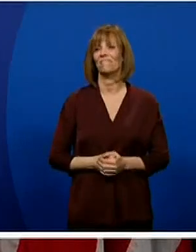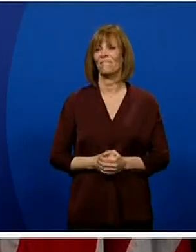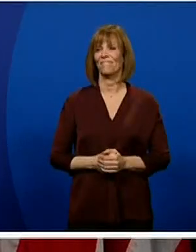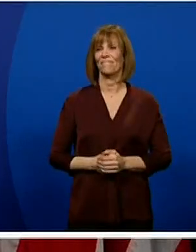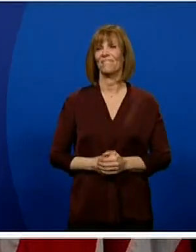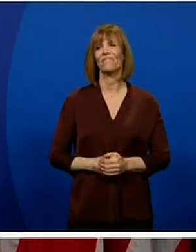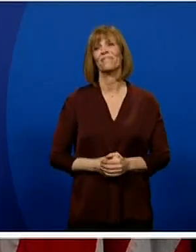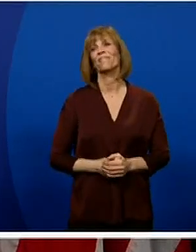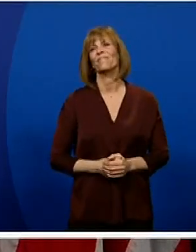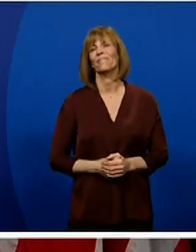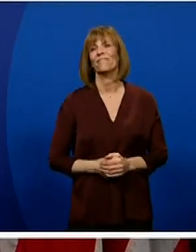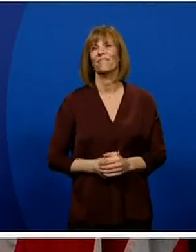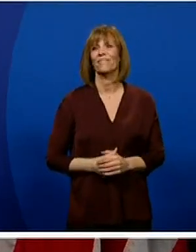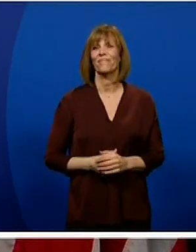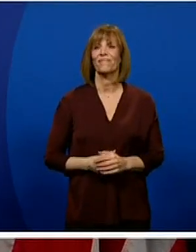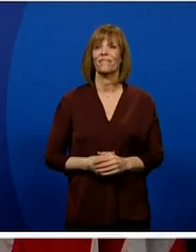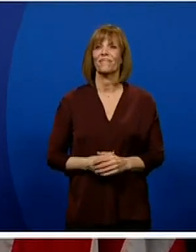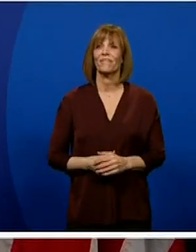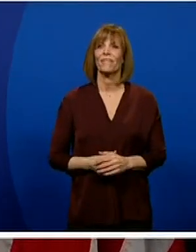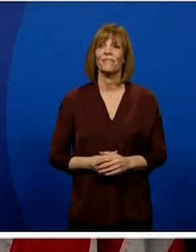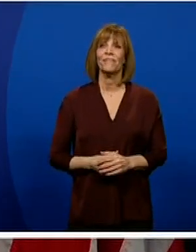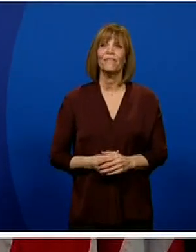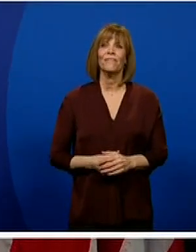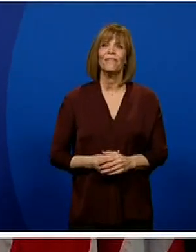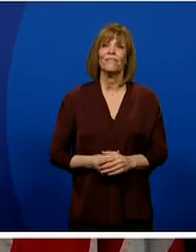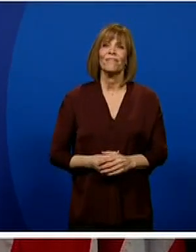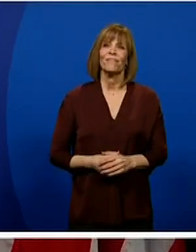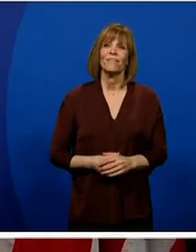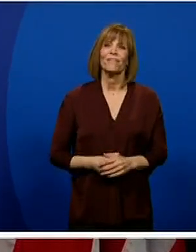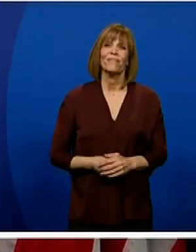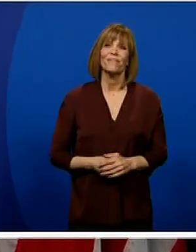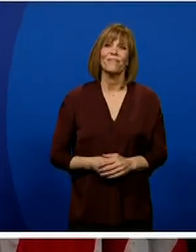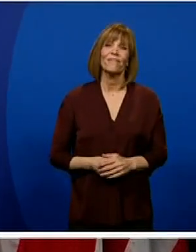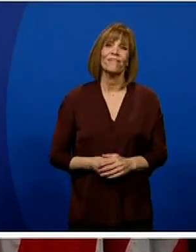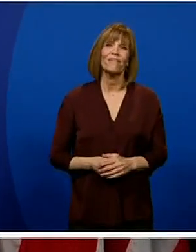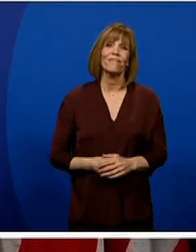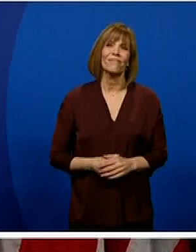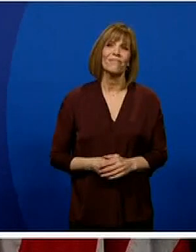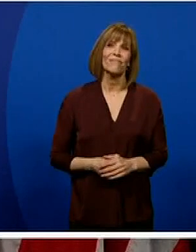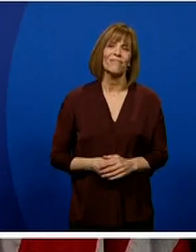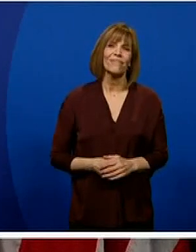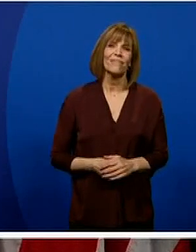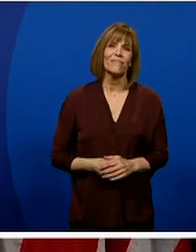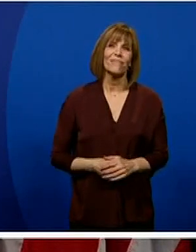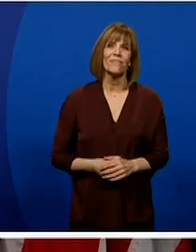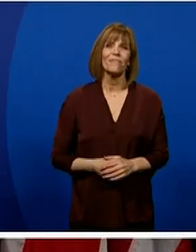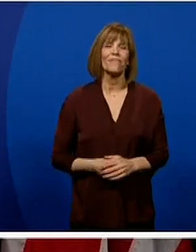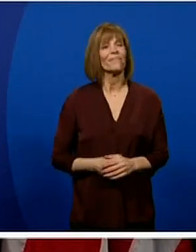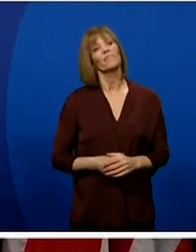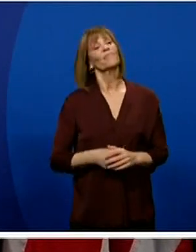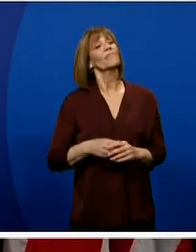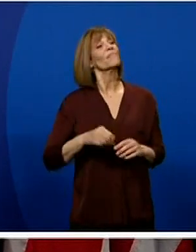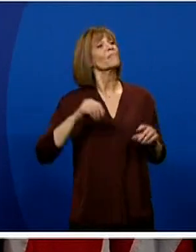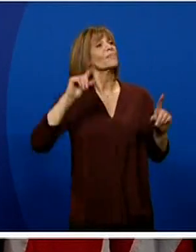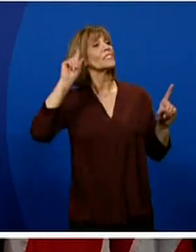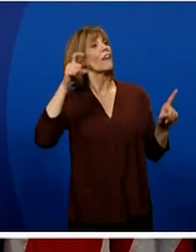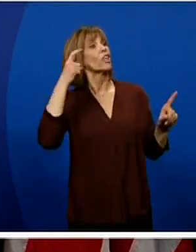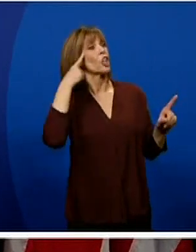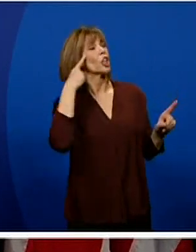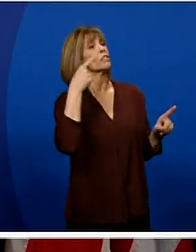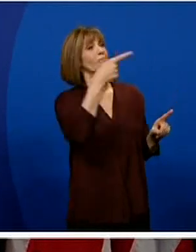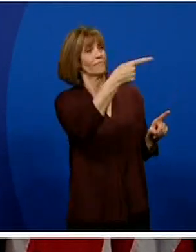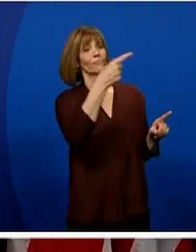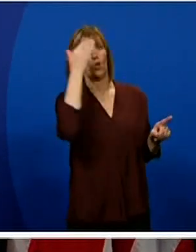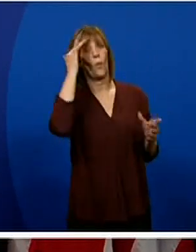Governor, a Minneapolis jury yesterday found an ex-police officer guilty of murdering George Floyd. Do you have